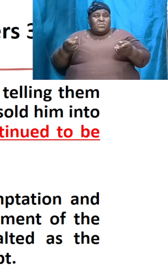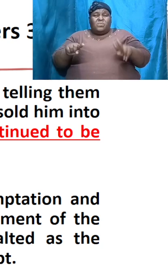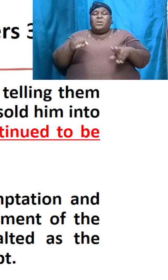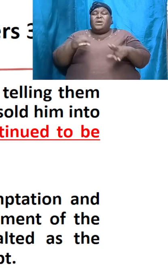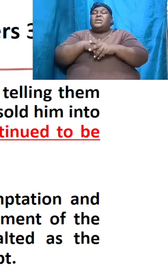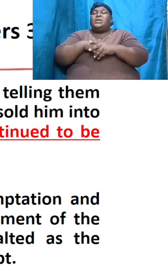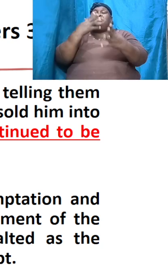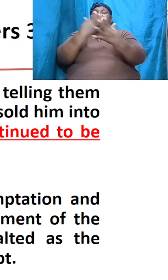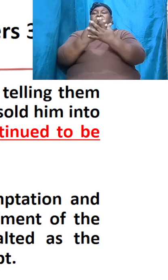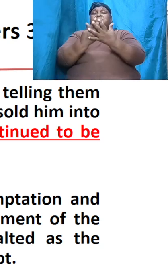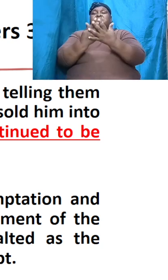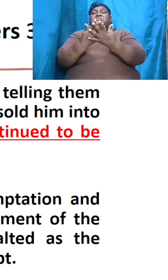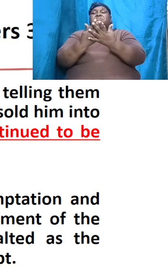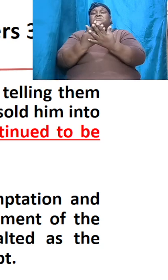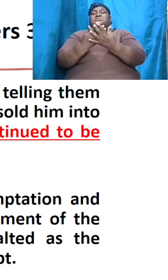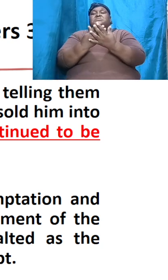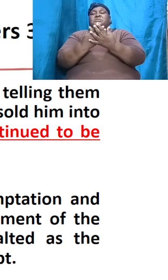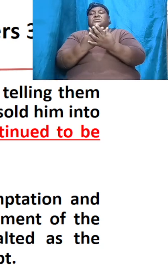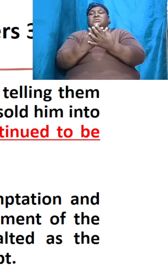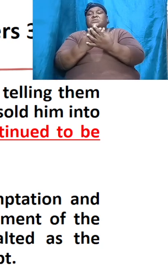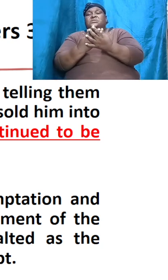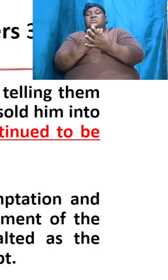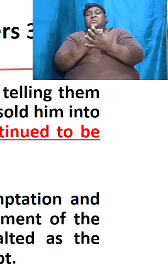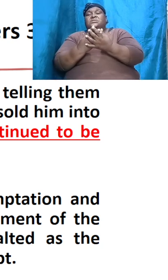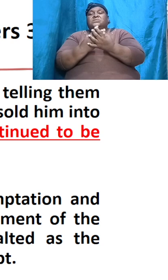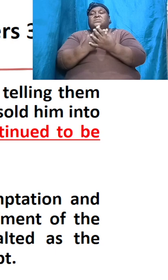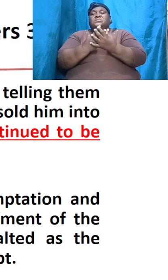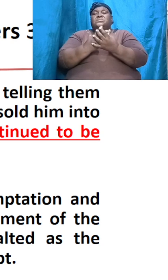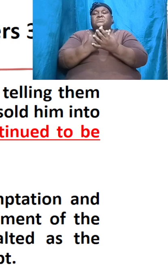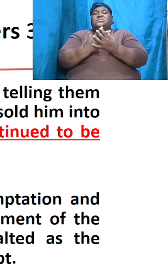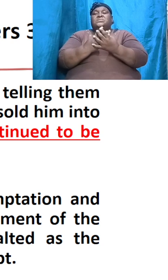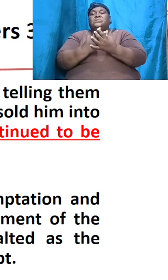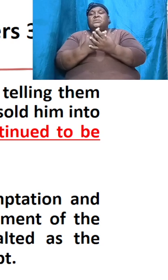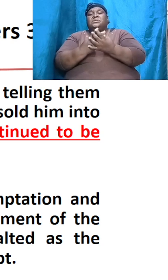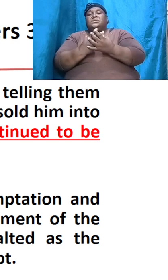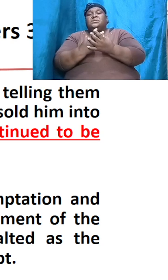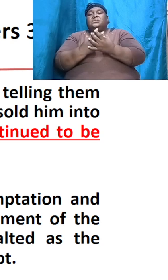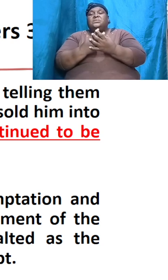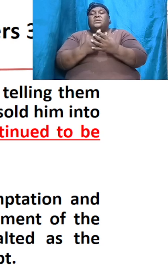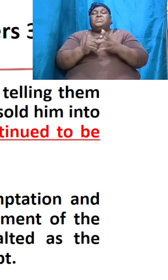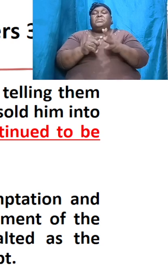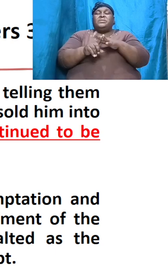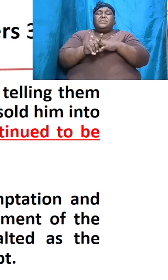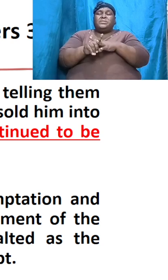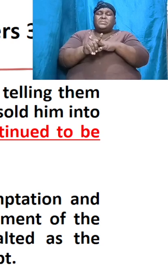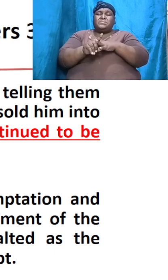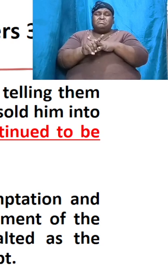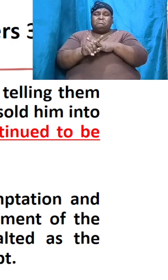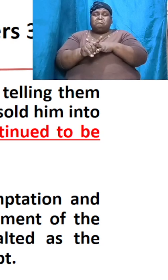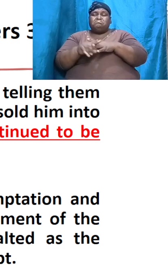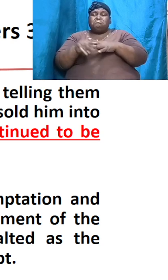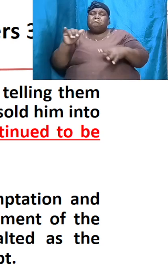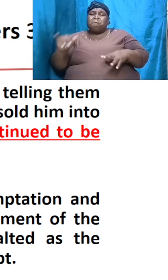and ultimately it would appear that